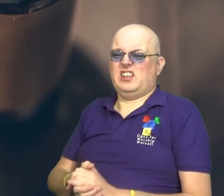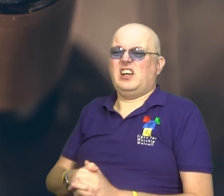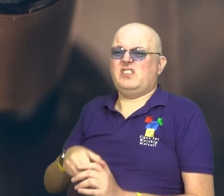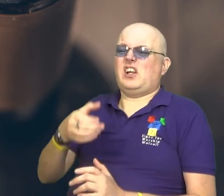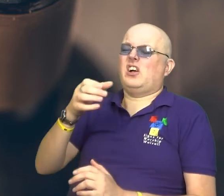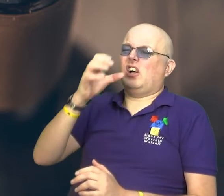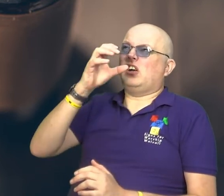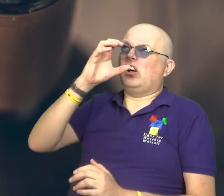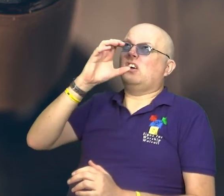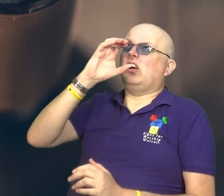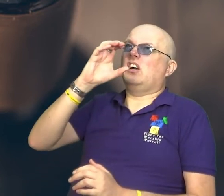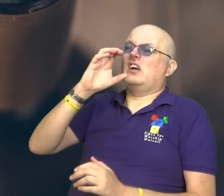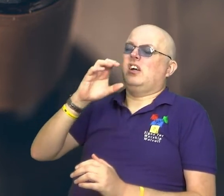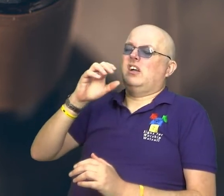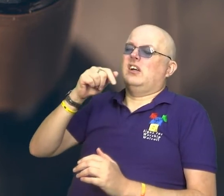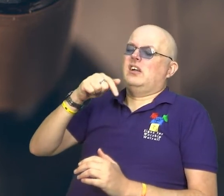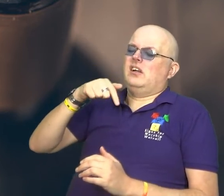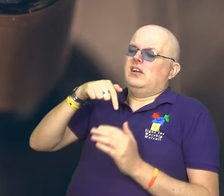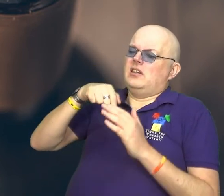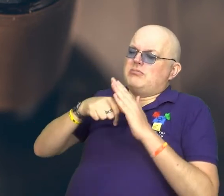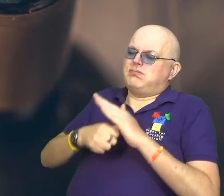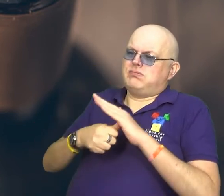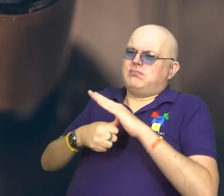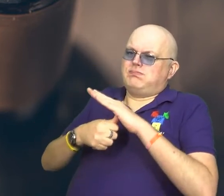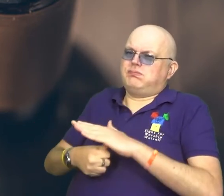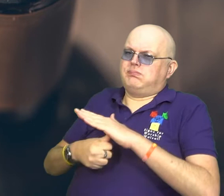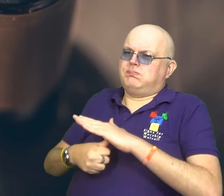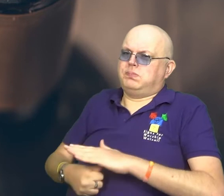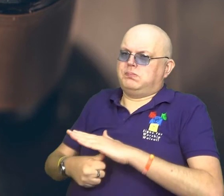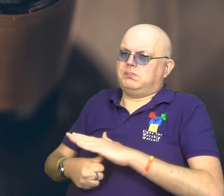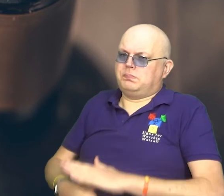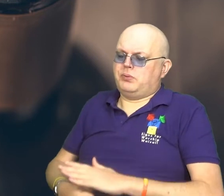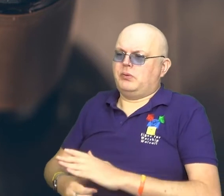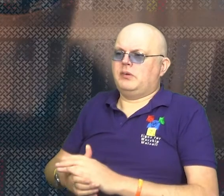As she drank, she sank further and further.